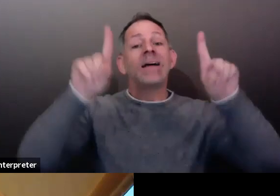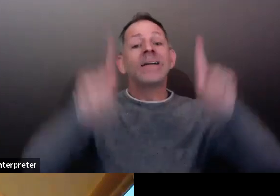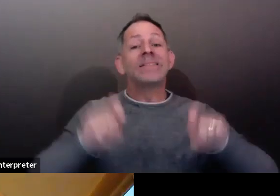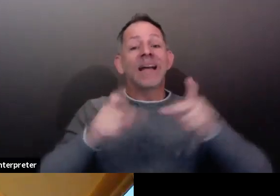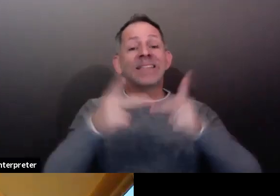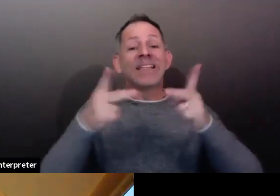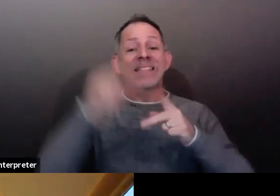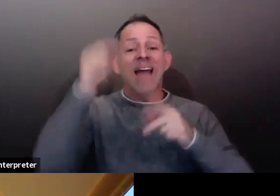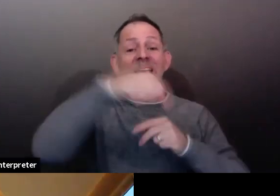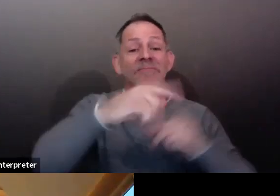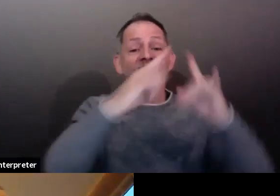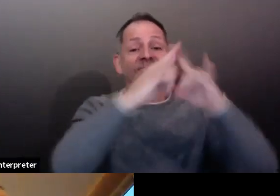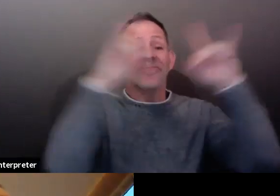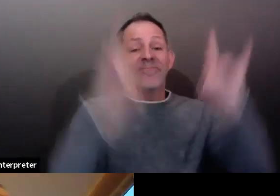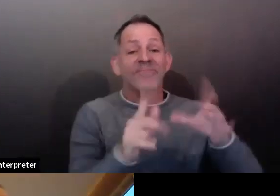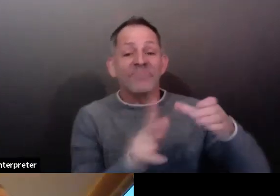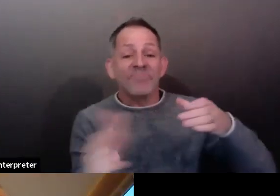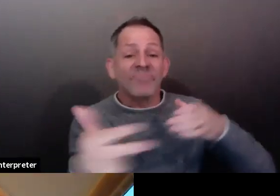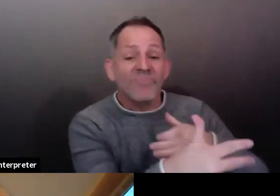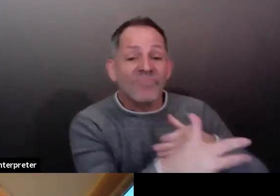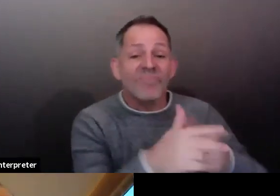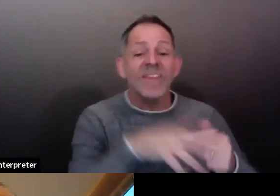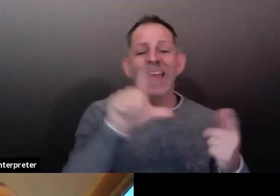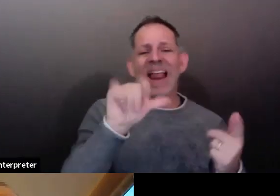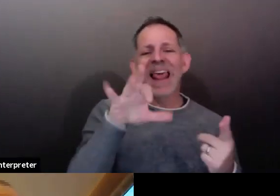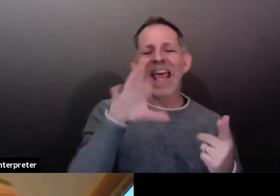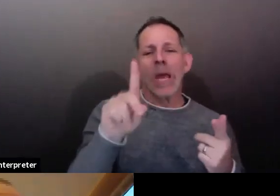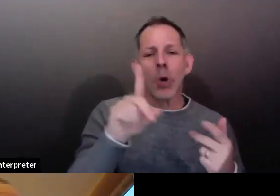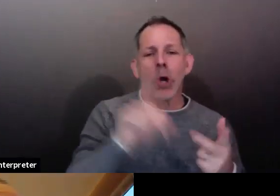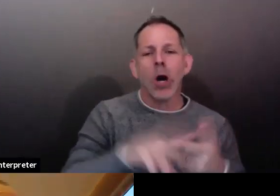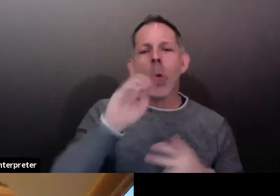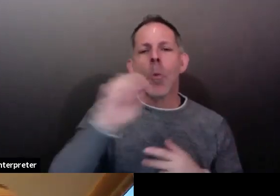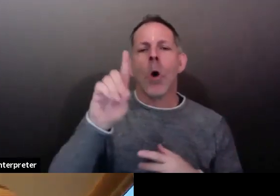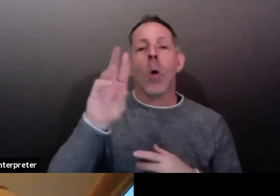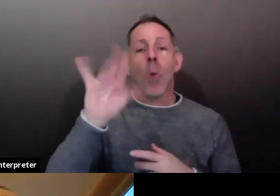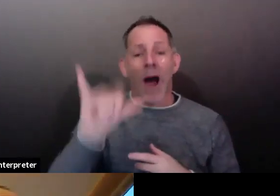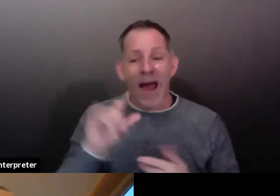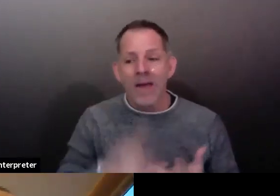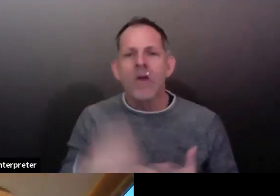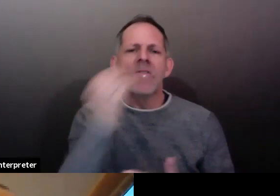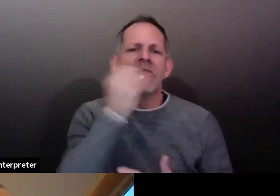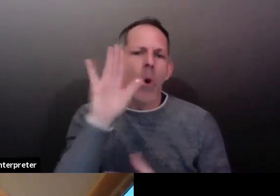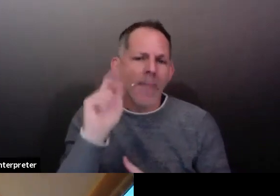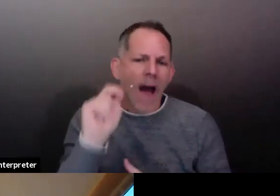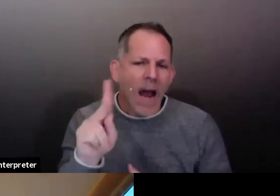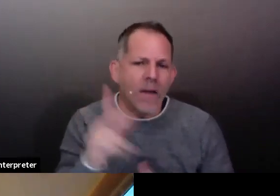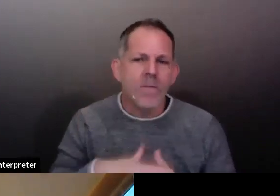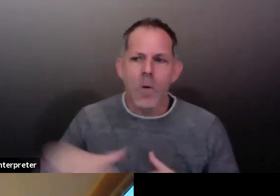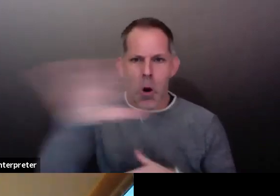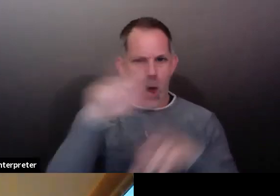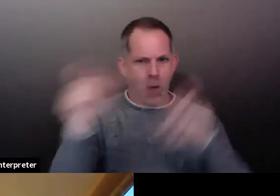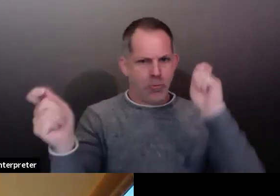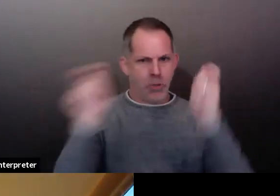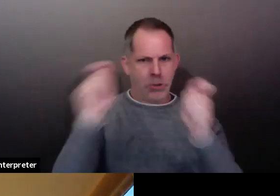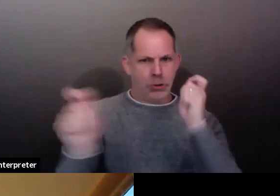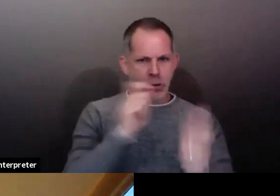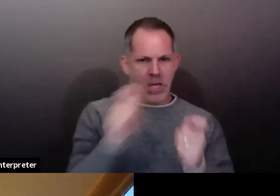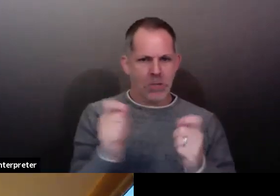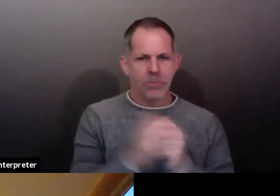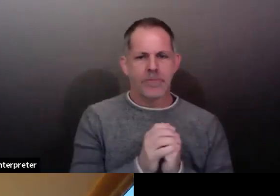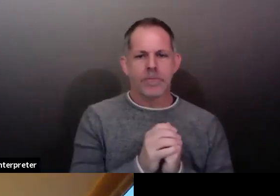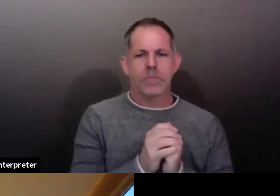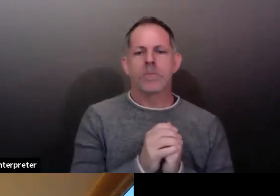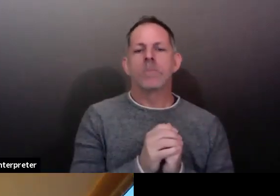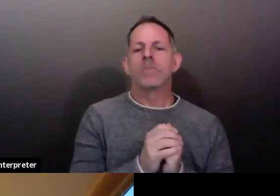locations. Once that change occurs, test results will be available two to three calendar days after testing